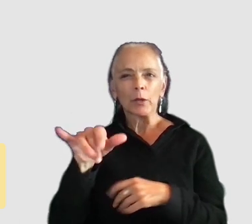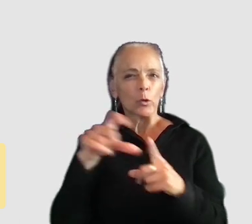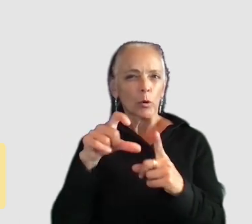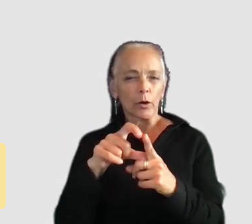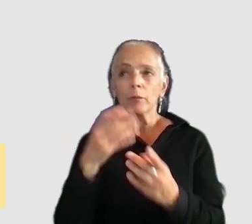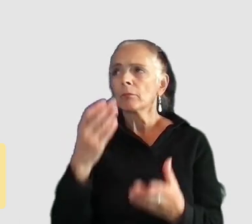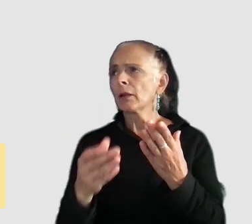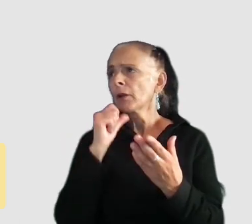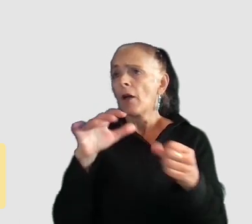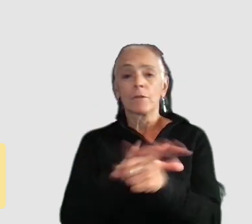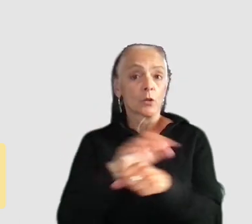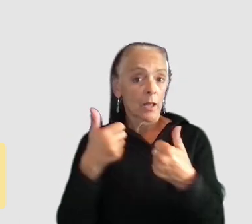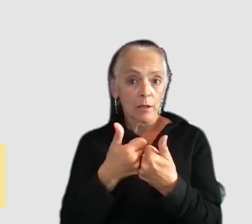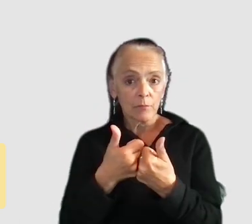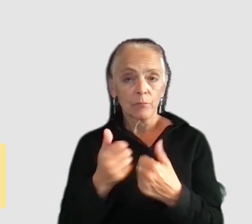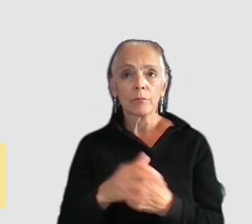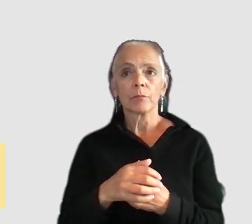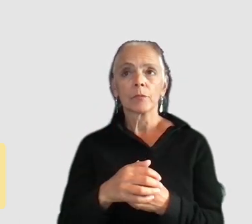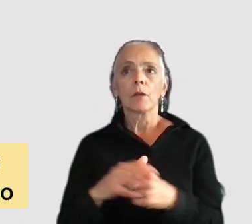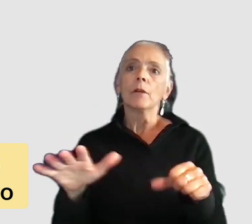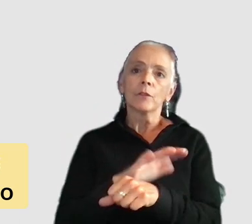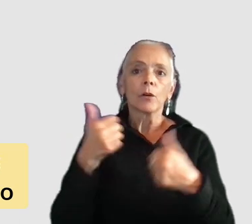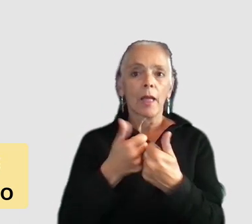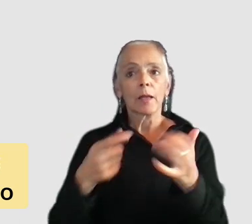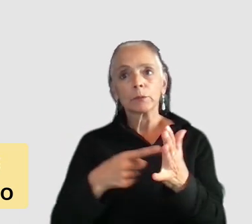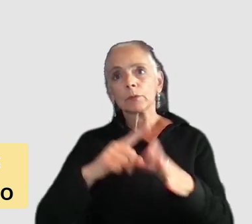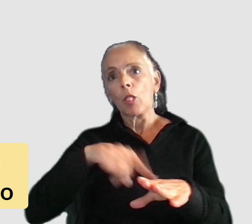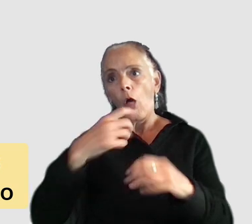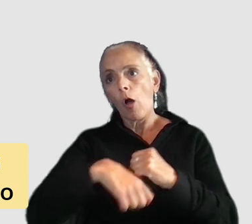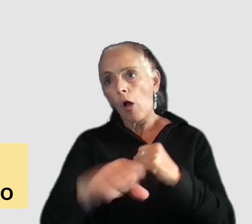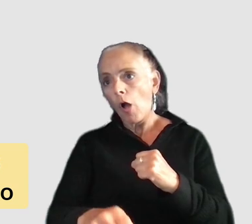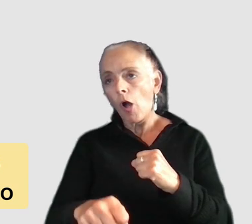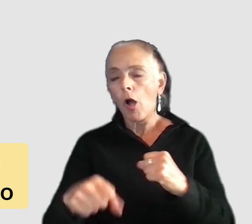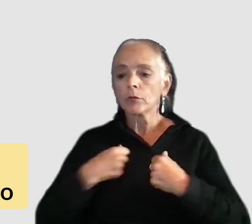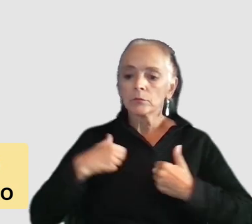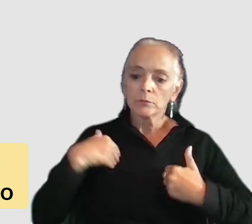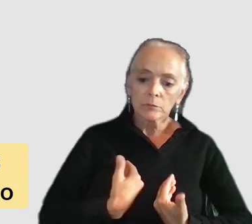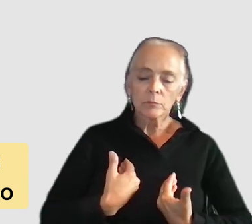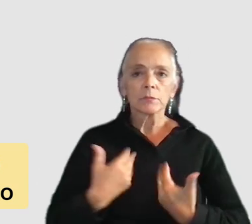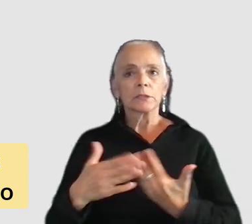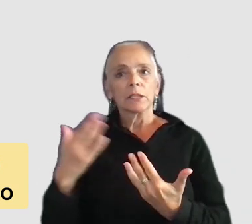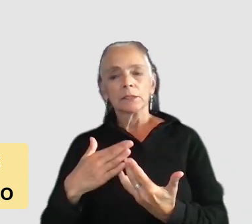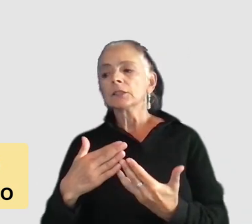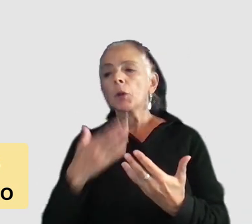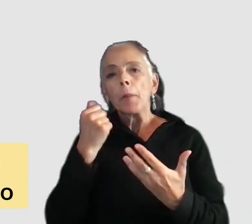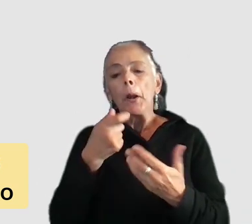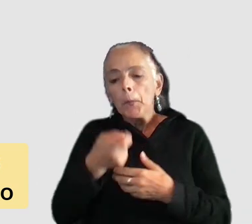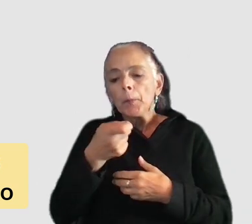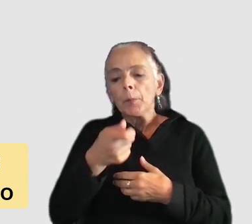might not even be full games uh full games can be quite long and tiresome sometimes so these bite-sized scenarios are more approachable